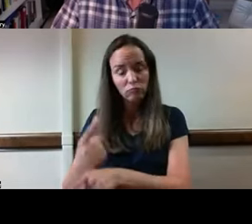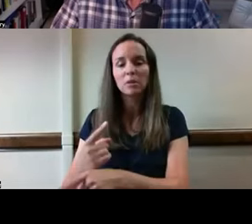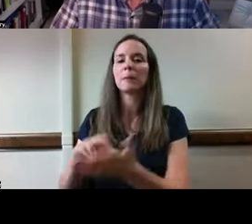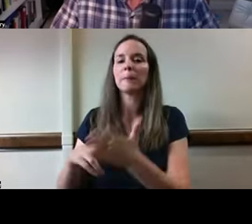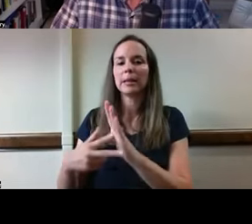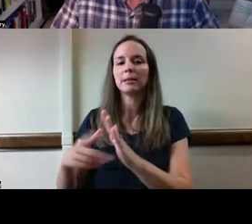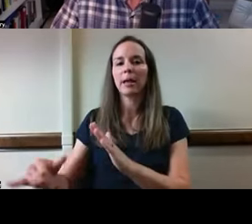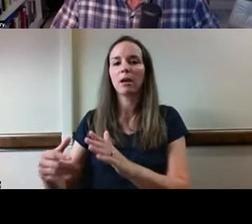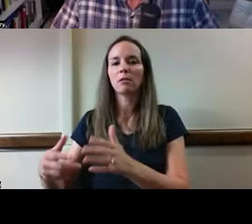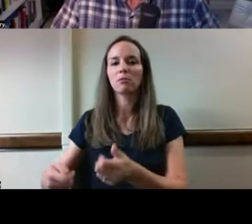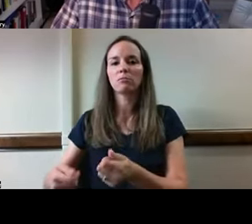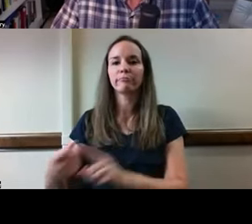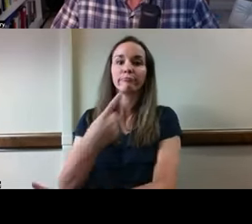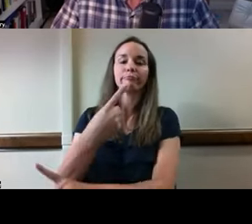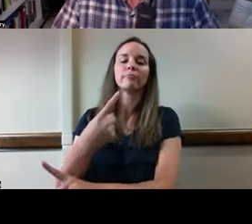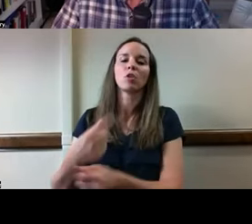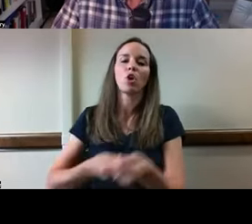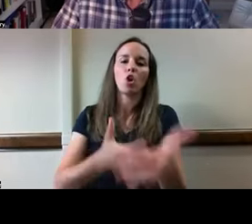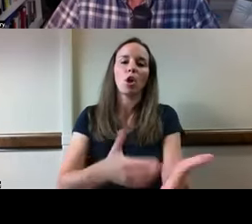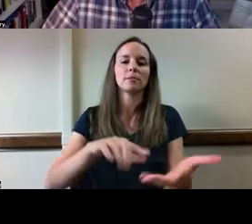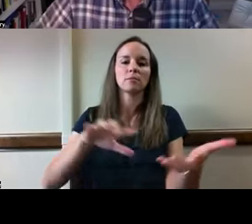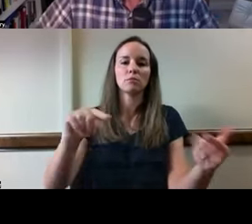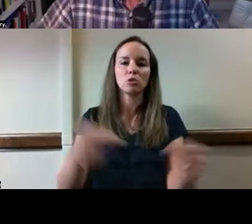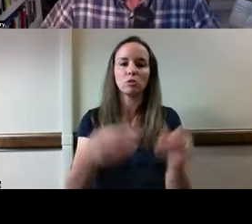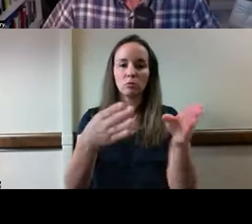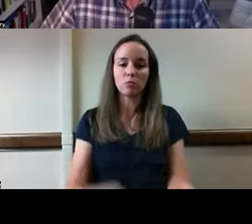And the person was in fact injured. There were damages.